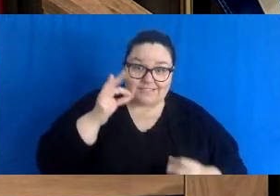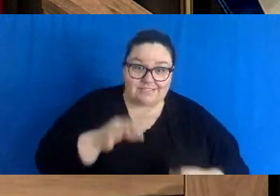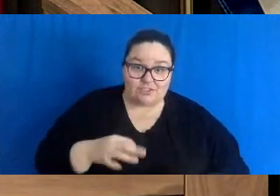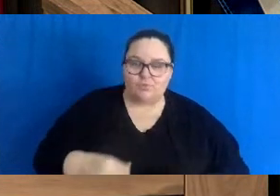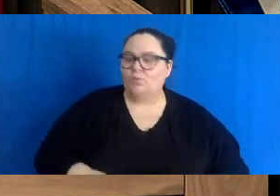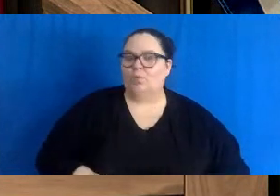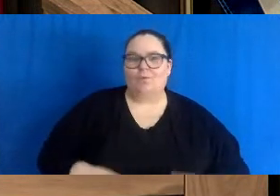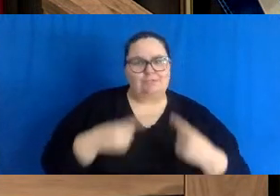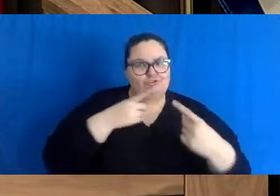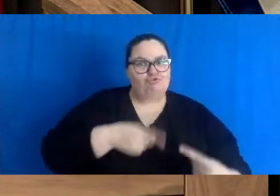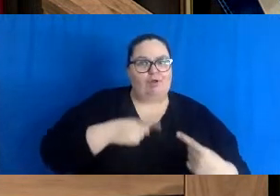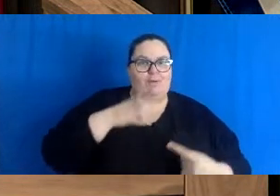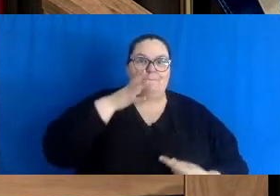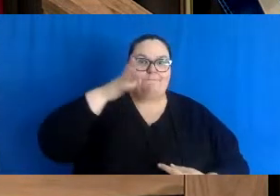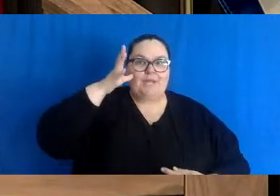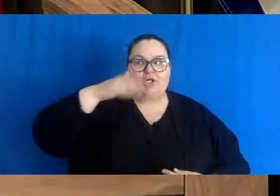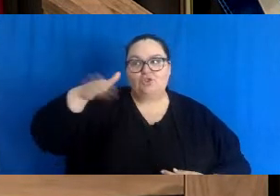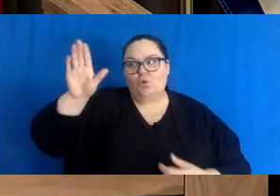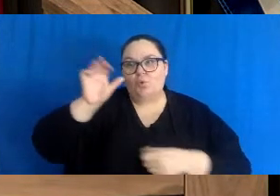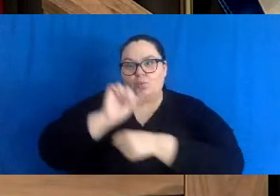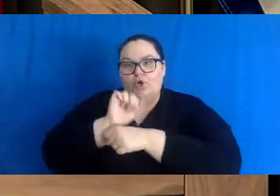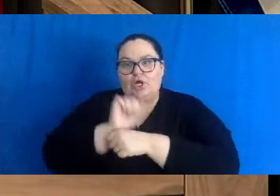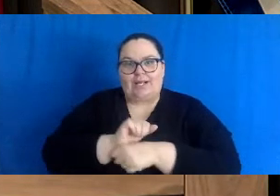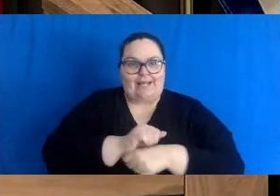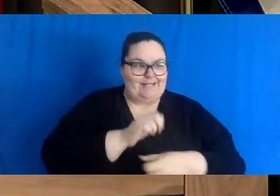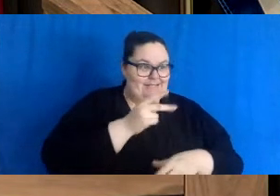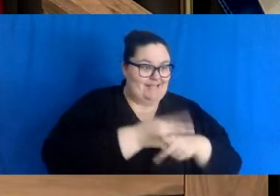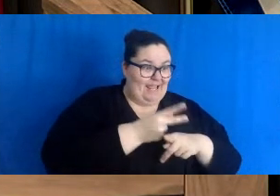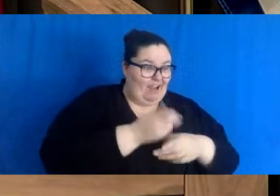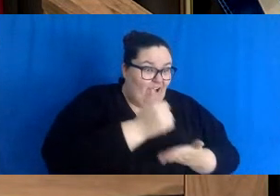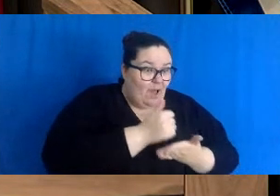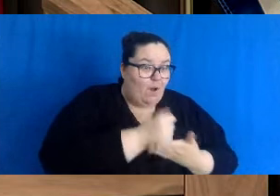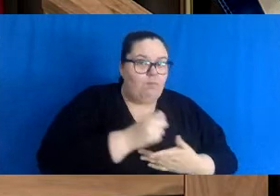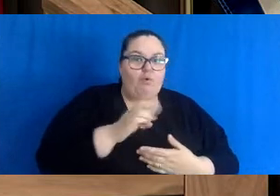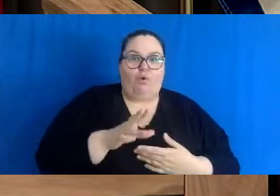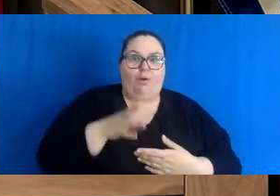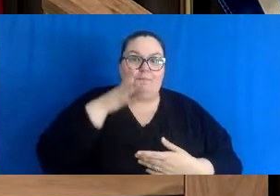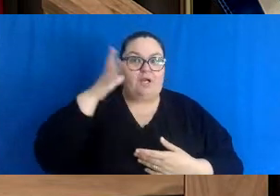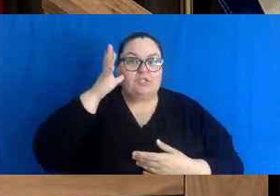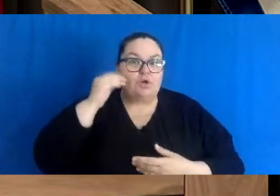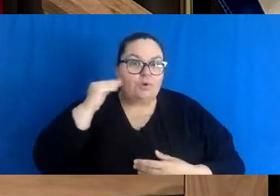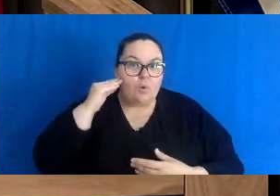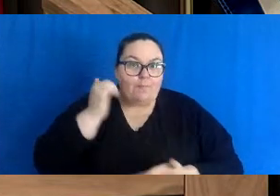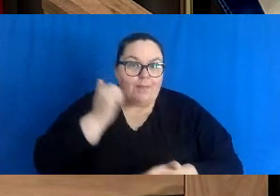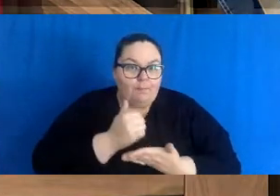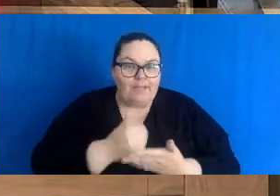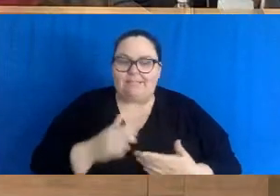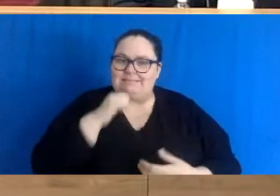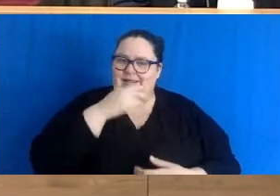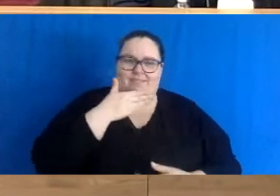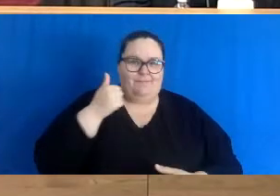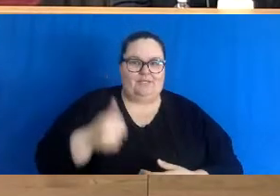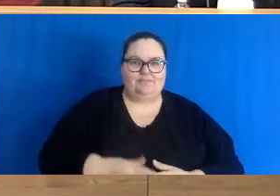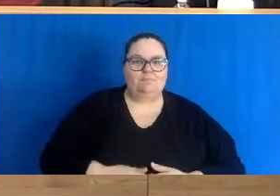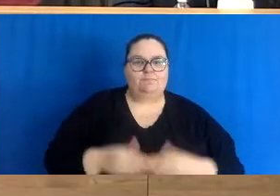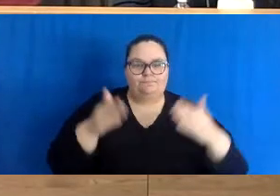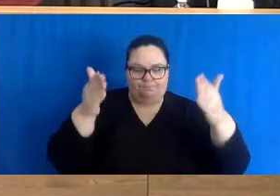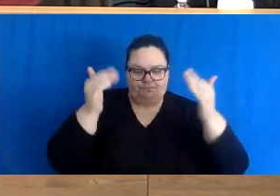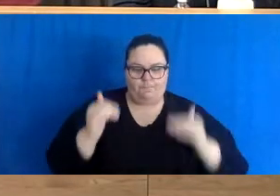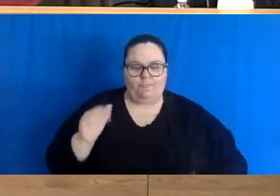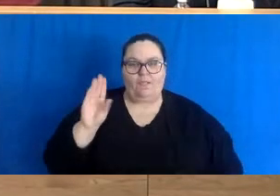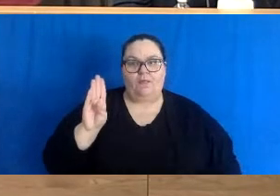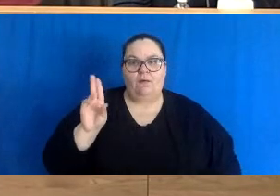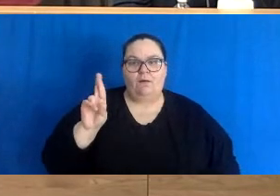or whether it's in the daycares, but we need to focus on just getting back into classrooms. Thank you. Sean Hatcher, Brunswick News.